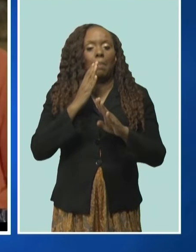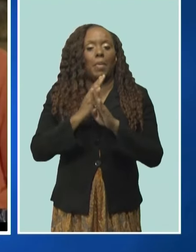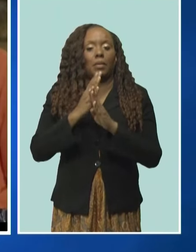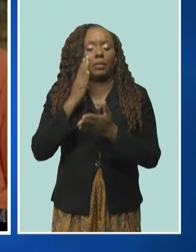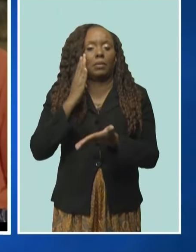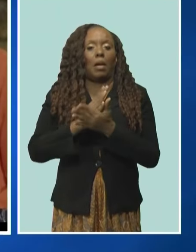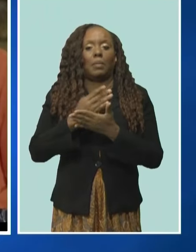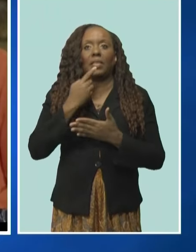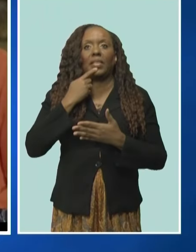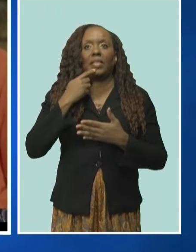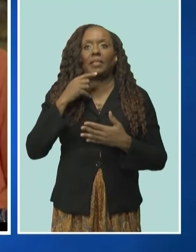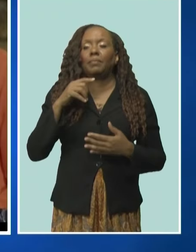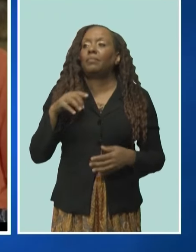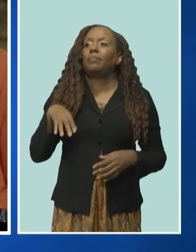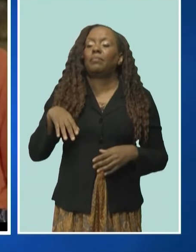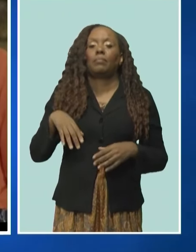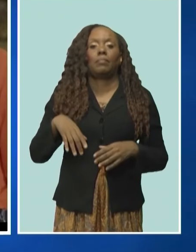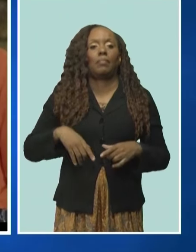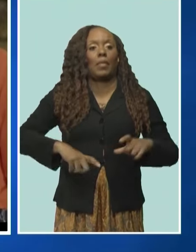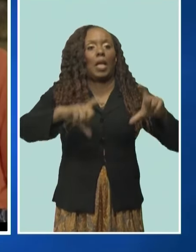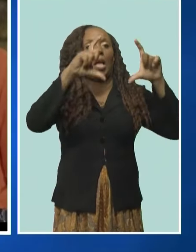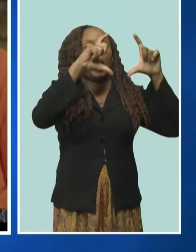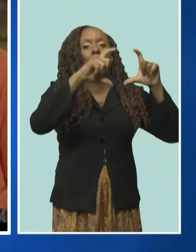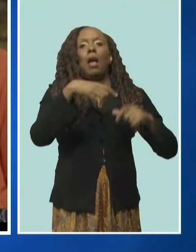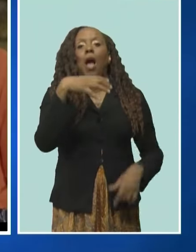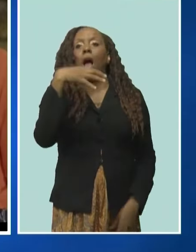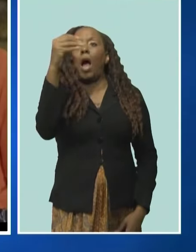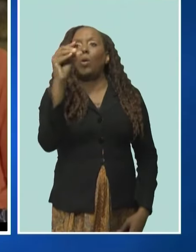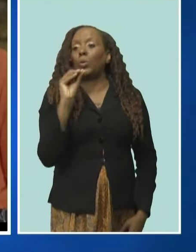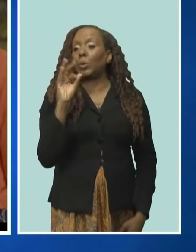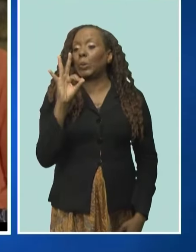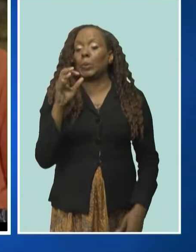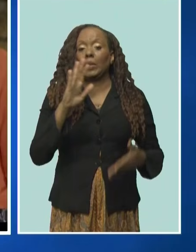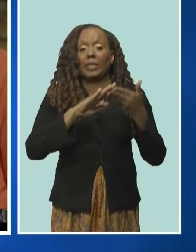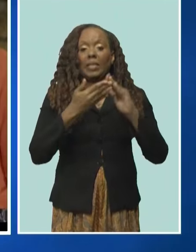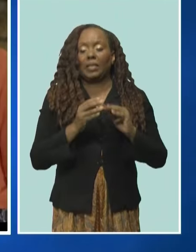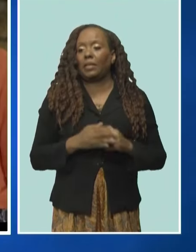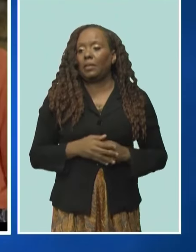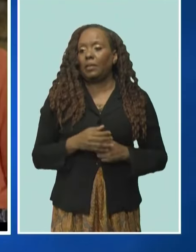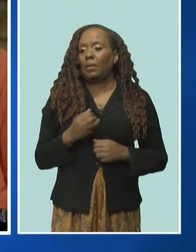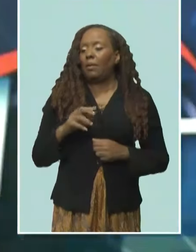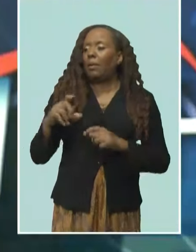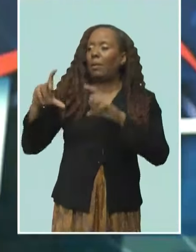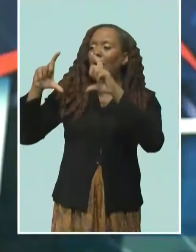I want you to say out of the city and to city, because everything was focused there.